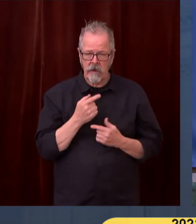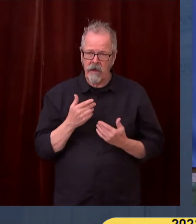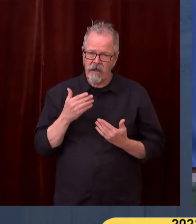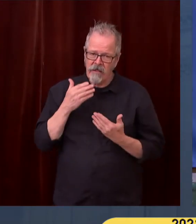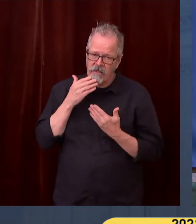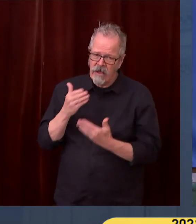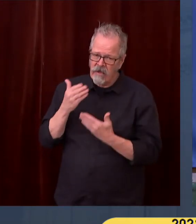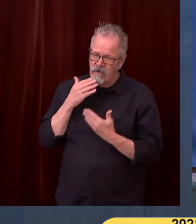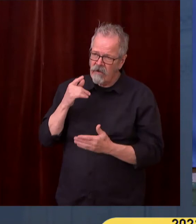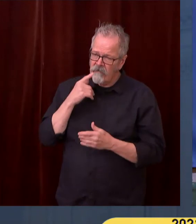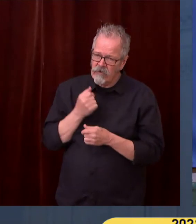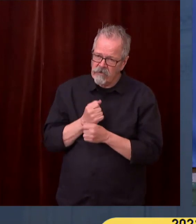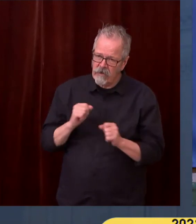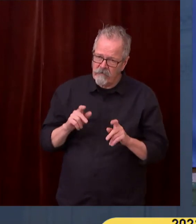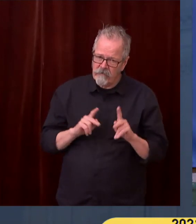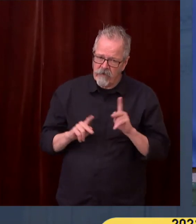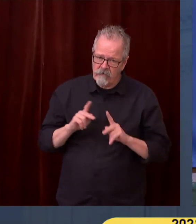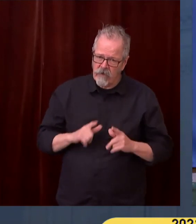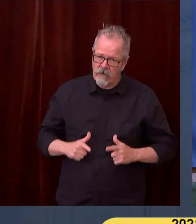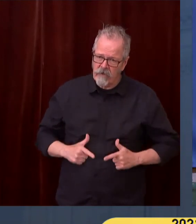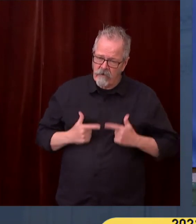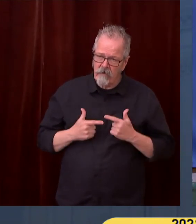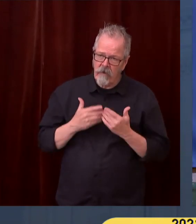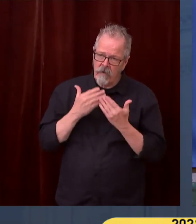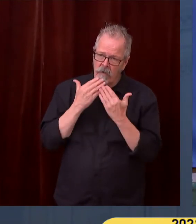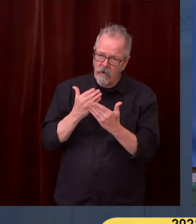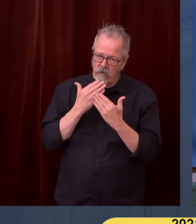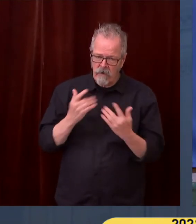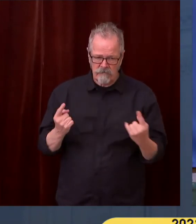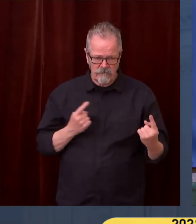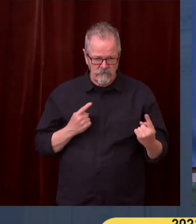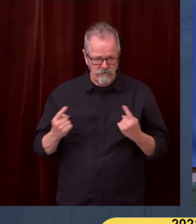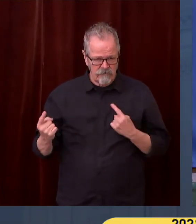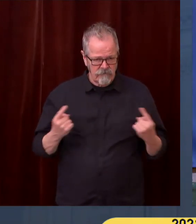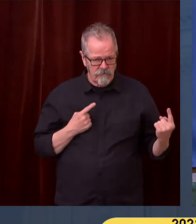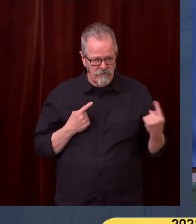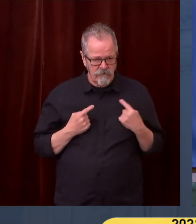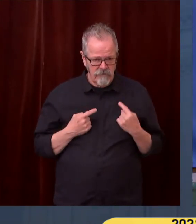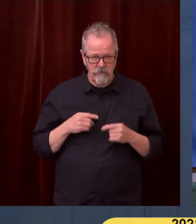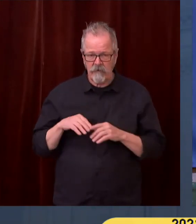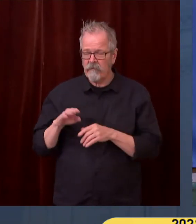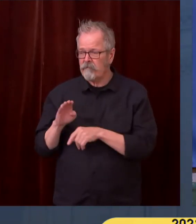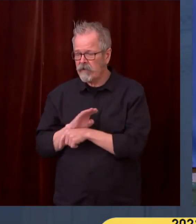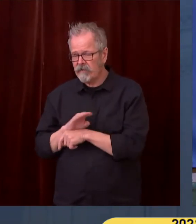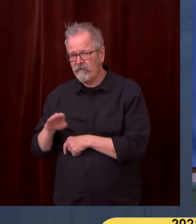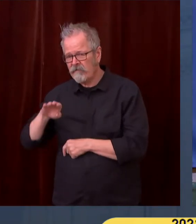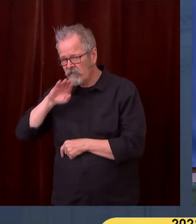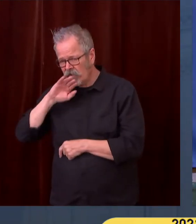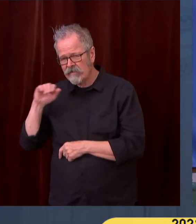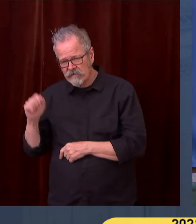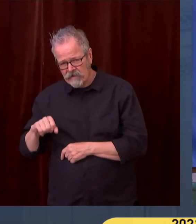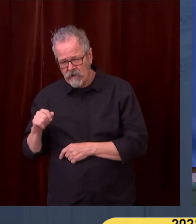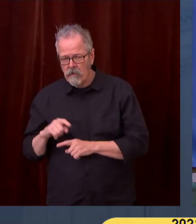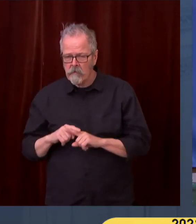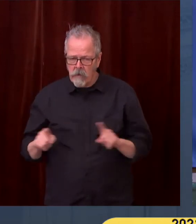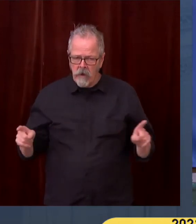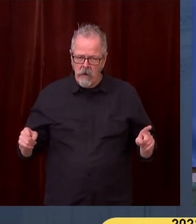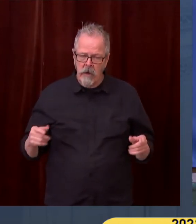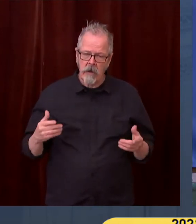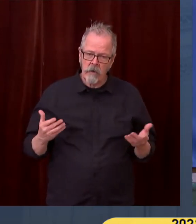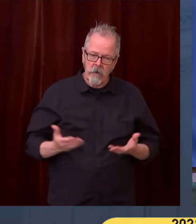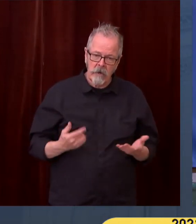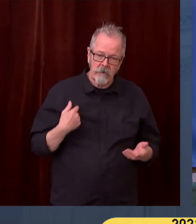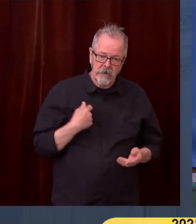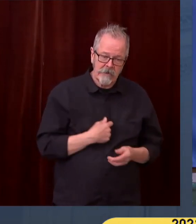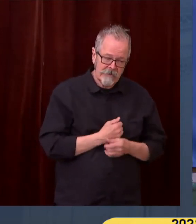over the state of Washington. They know we're saving tens of thousands of lives, and we know that that has had frustration associated with it. We know that, too.